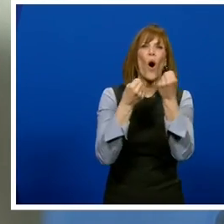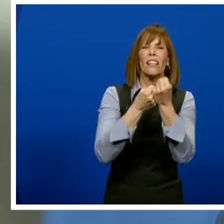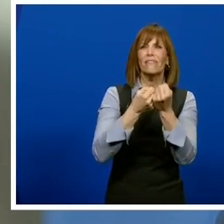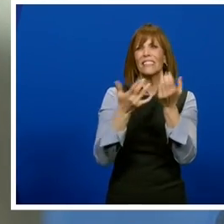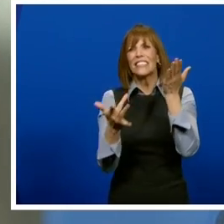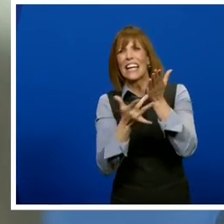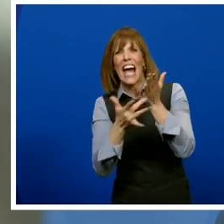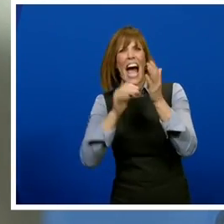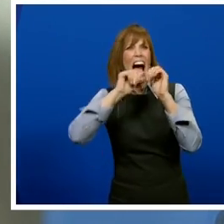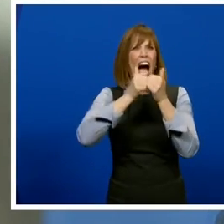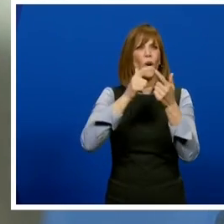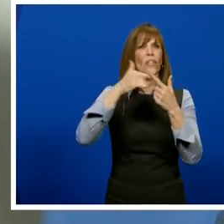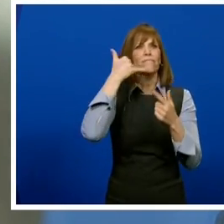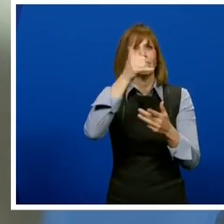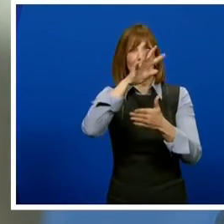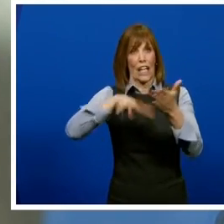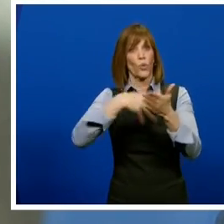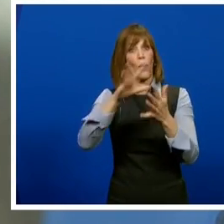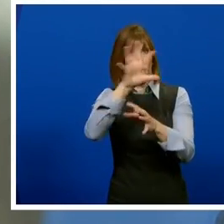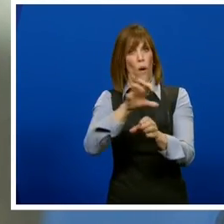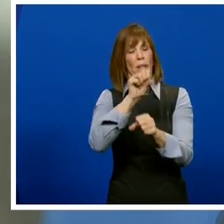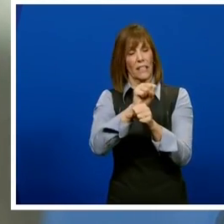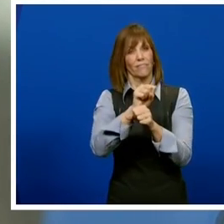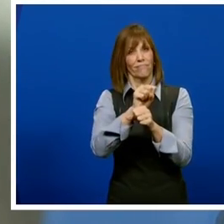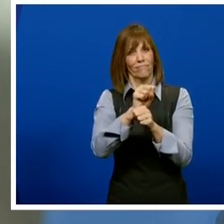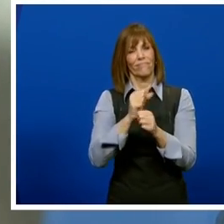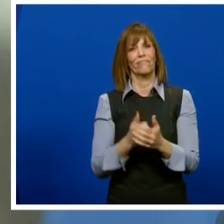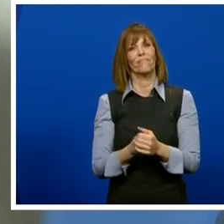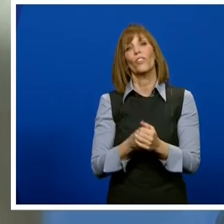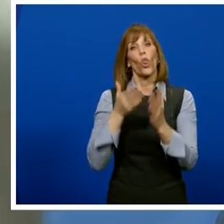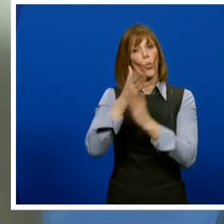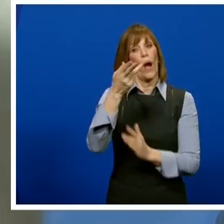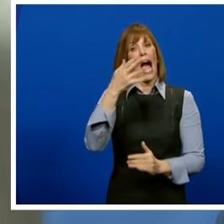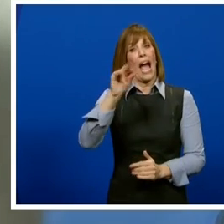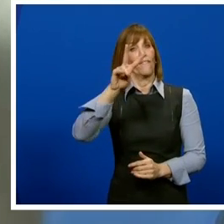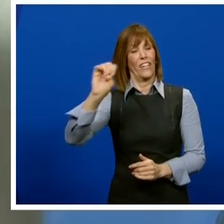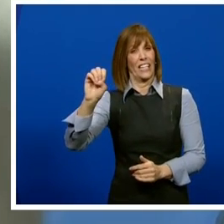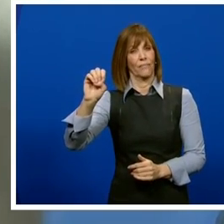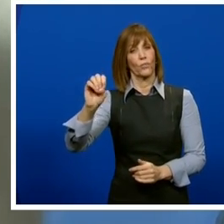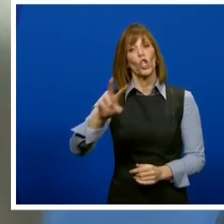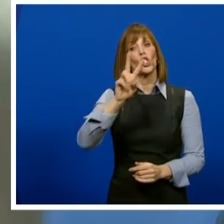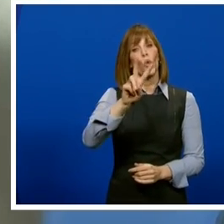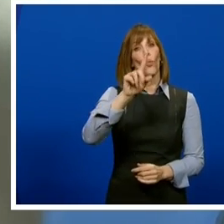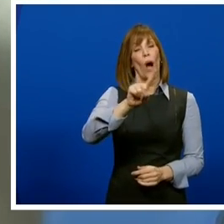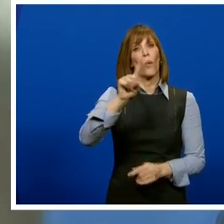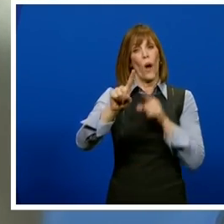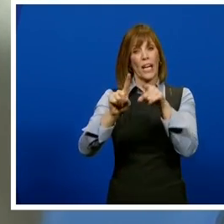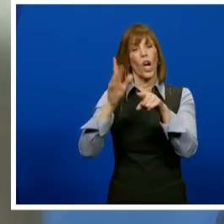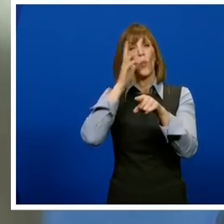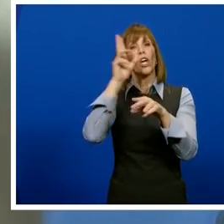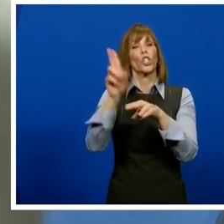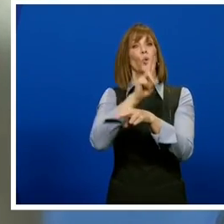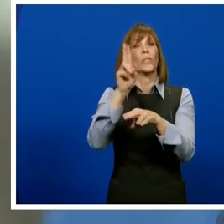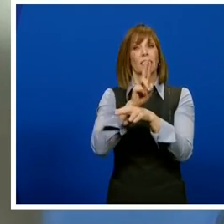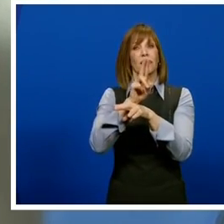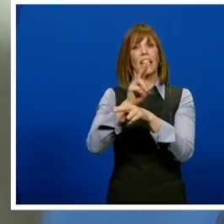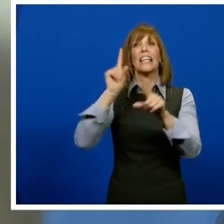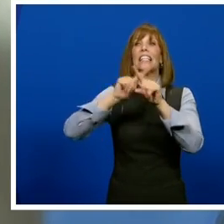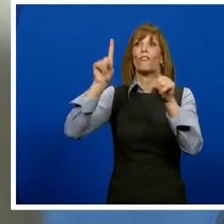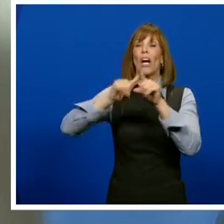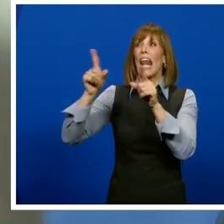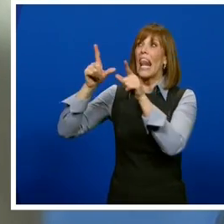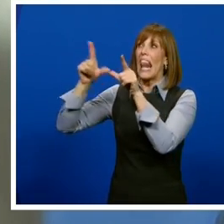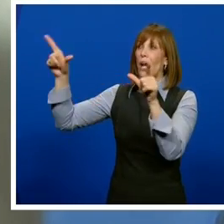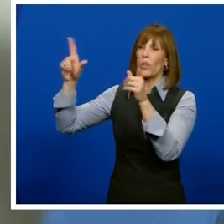technology in getting a vaccine appointment scheduled at a Hy-Vee. 2-1-1 uses a telelanguage translation services to offer